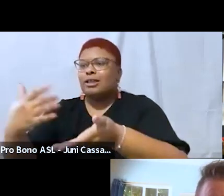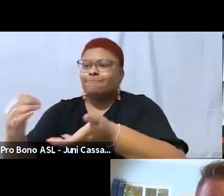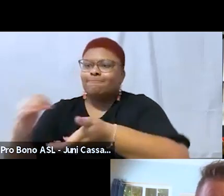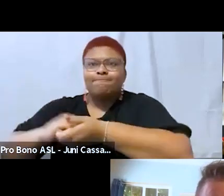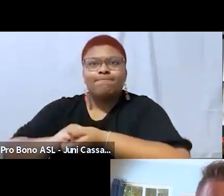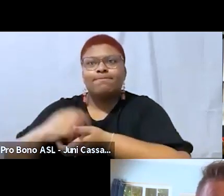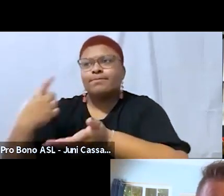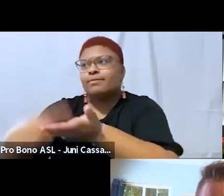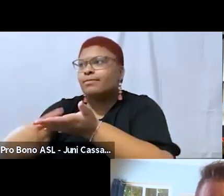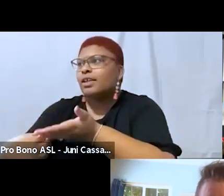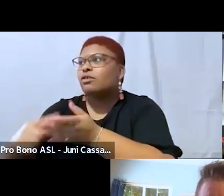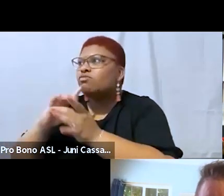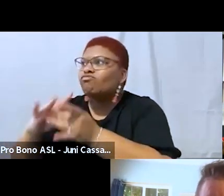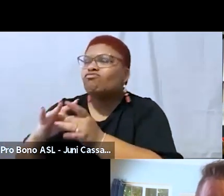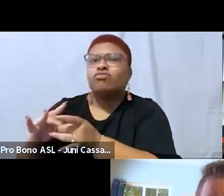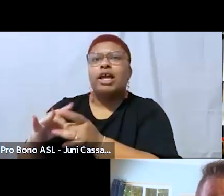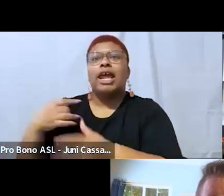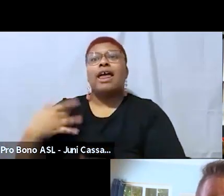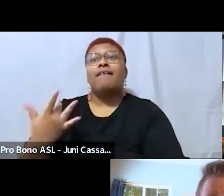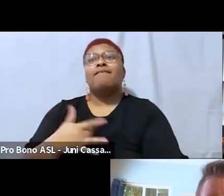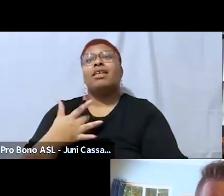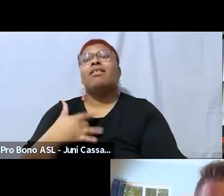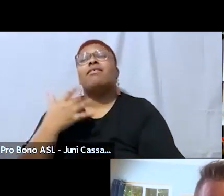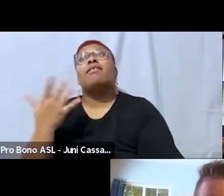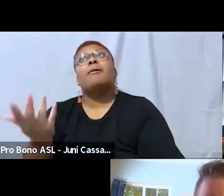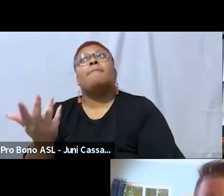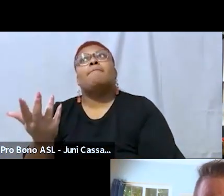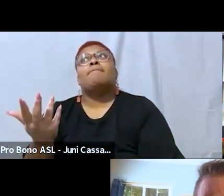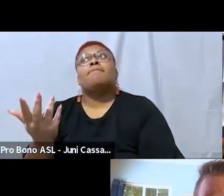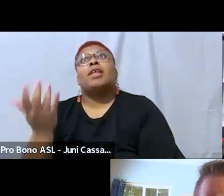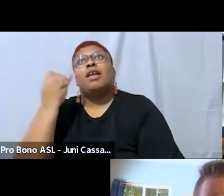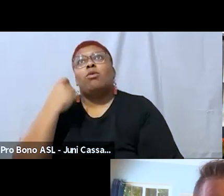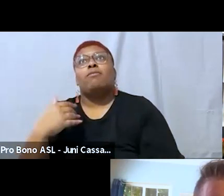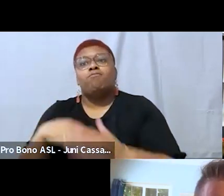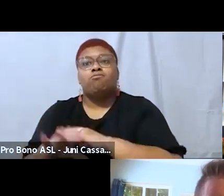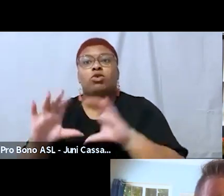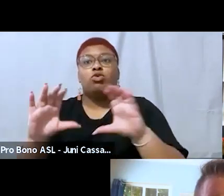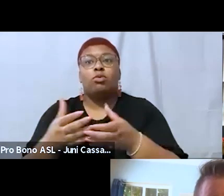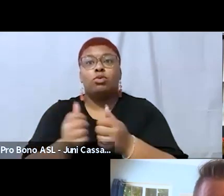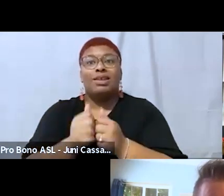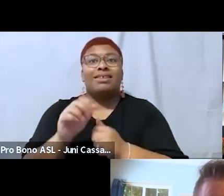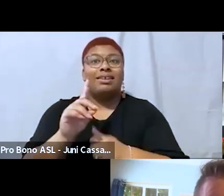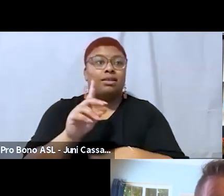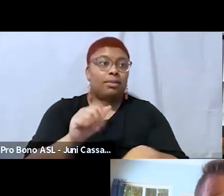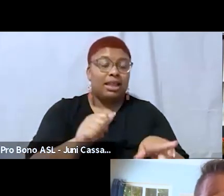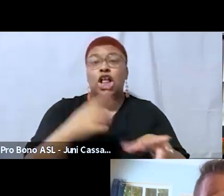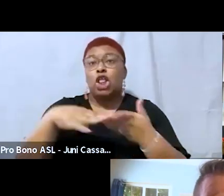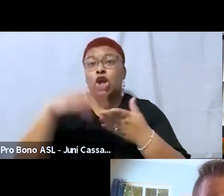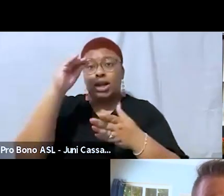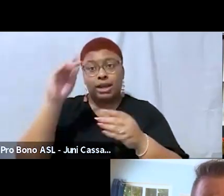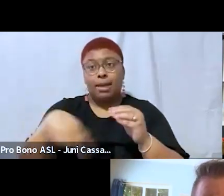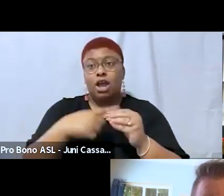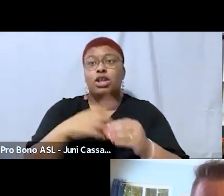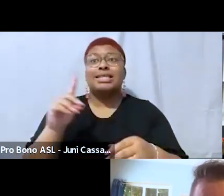like um coming to grips with disability learning about disability justice you know